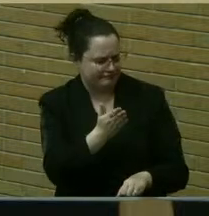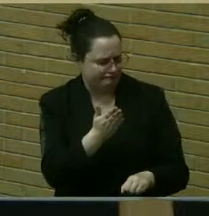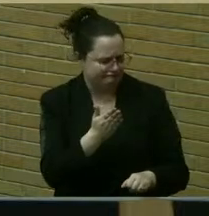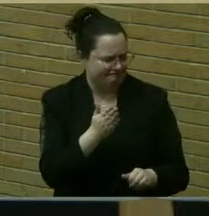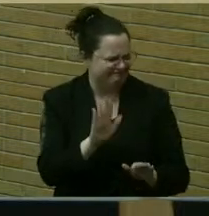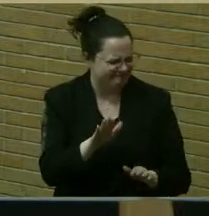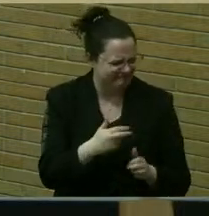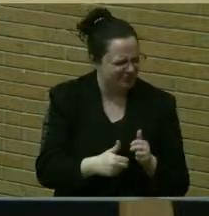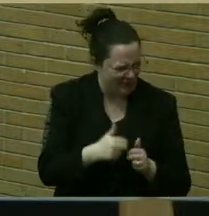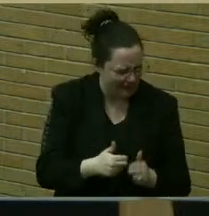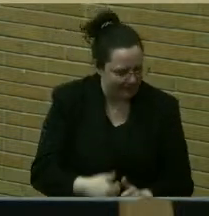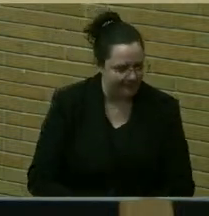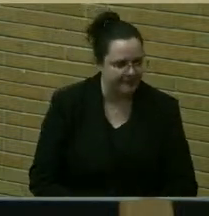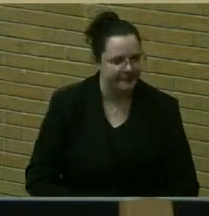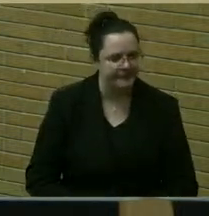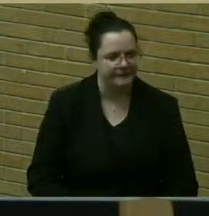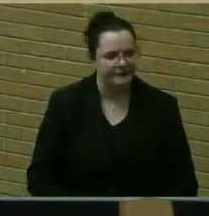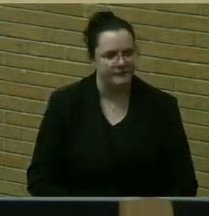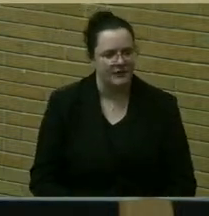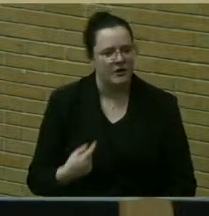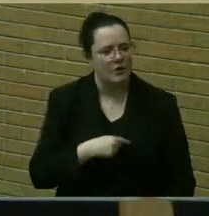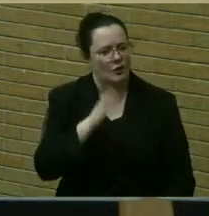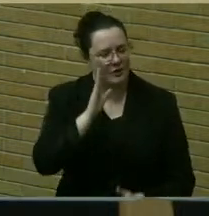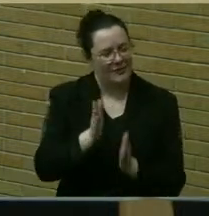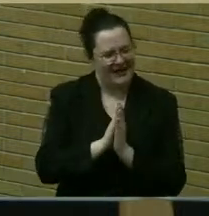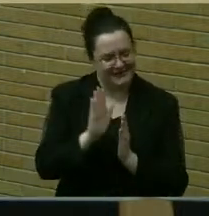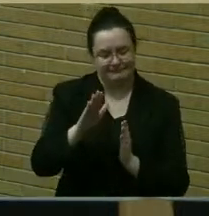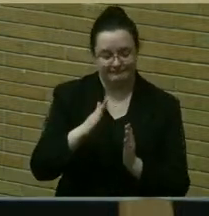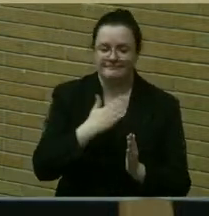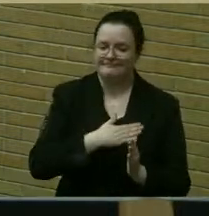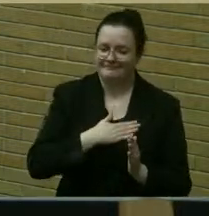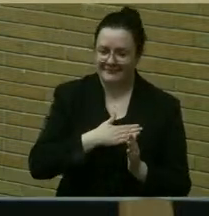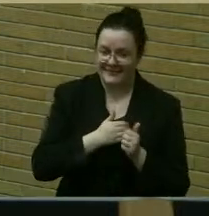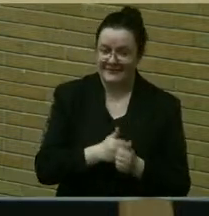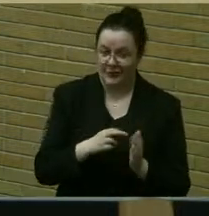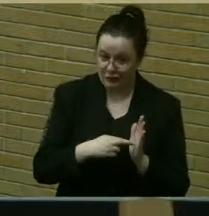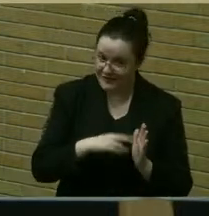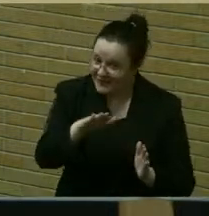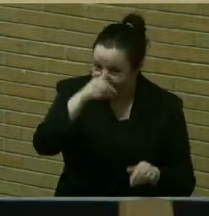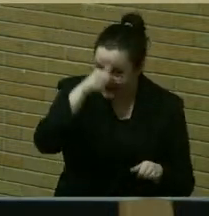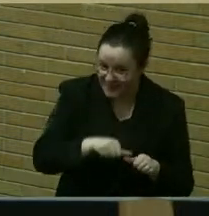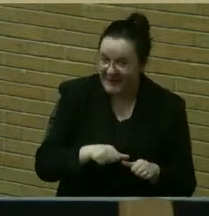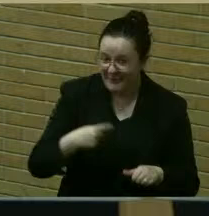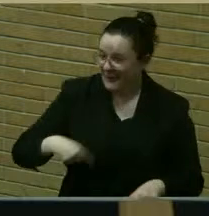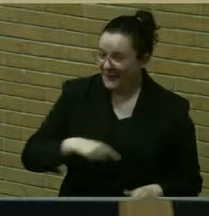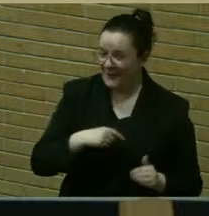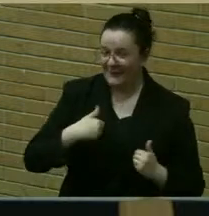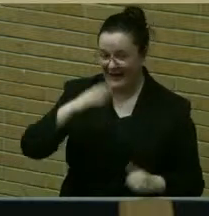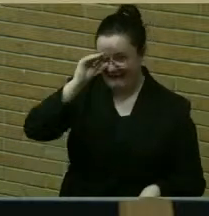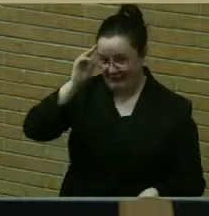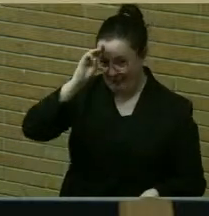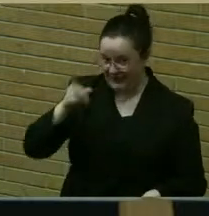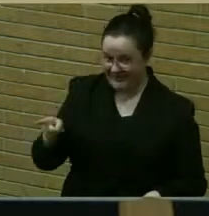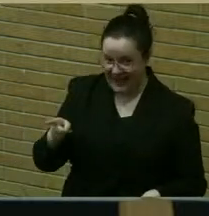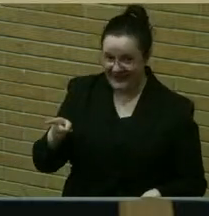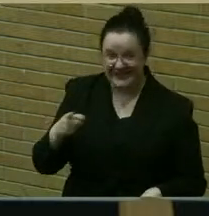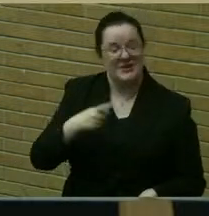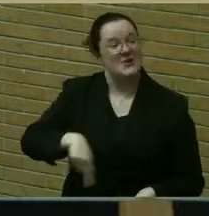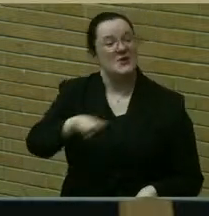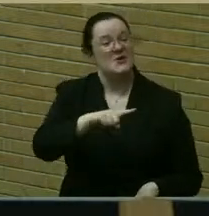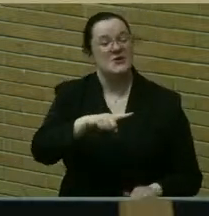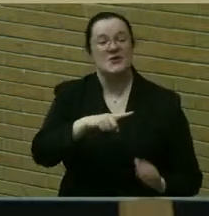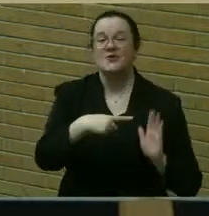will ask you to stick to the rules. Remember, we got scouts in the room. Remember, you're modeling behavior tonight.